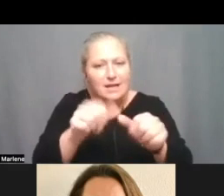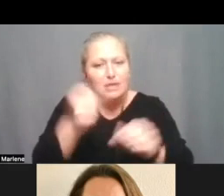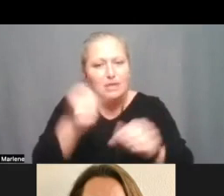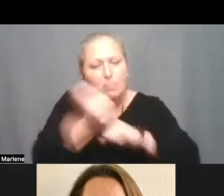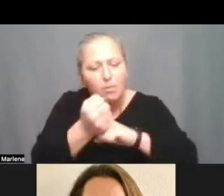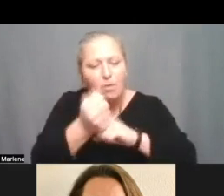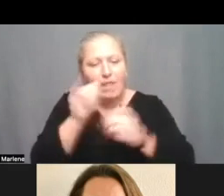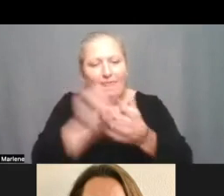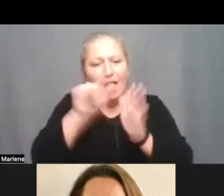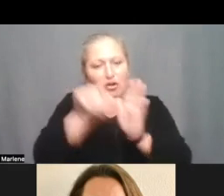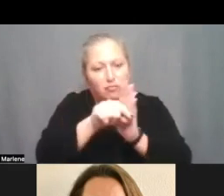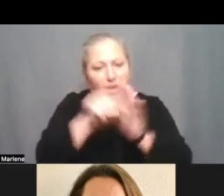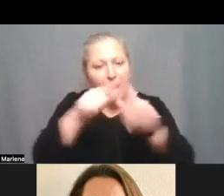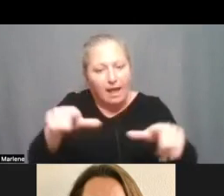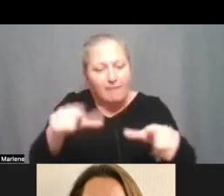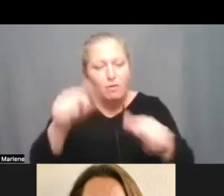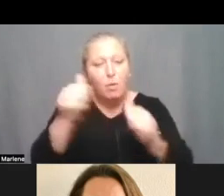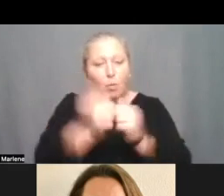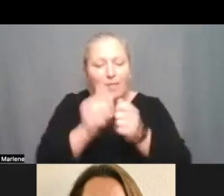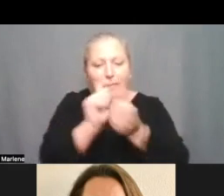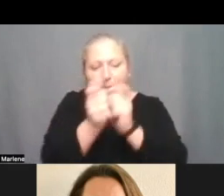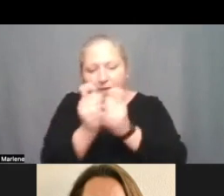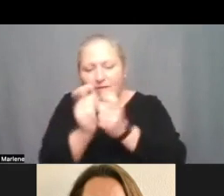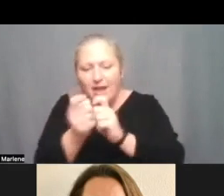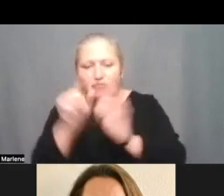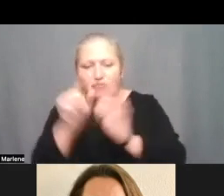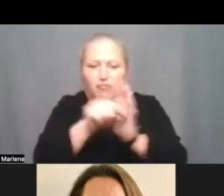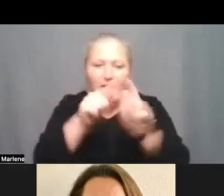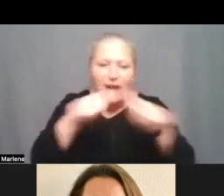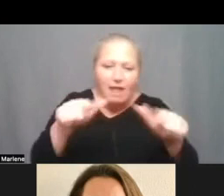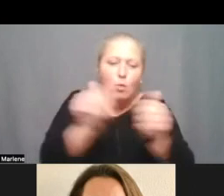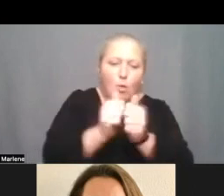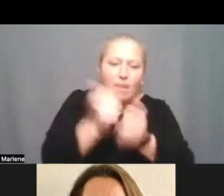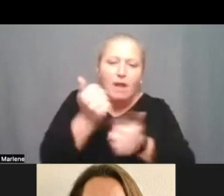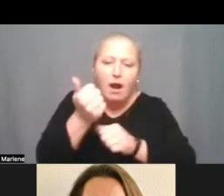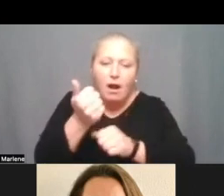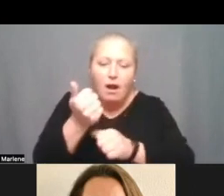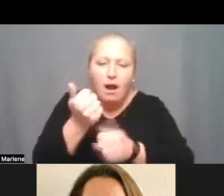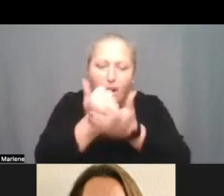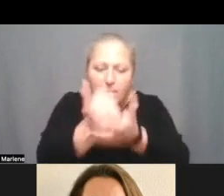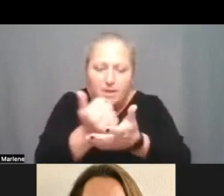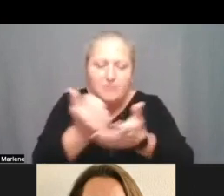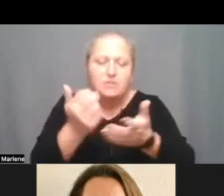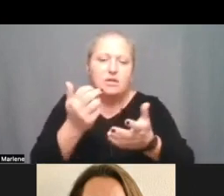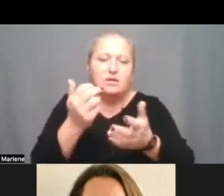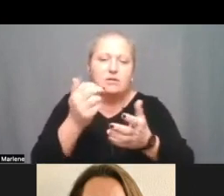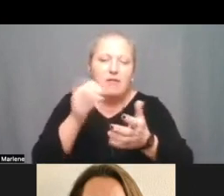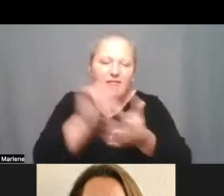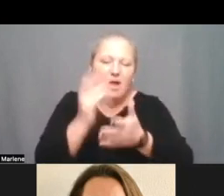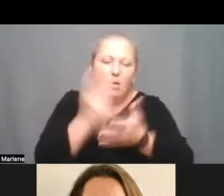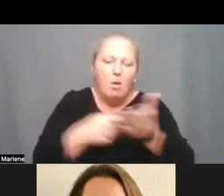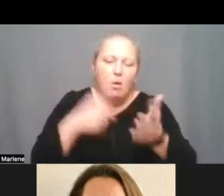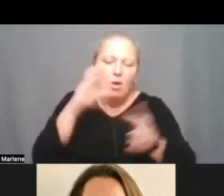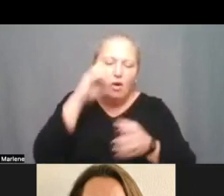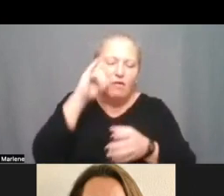grade level with modification grade level with accommodation instruction that um we're looking for yeah i just wanted to make